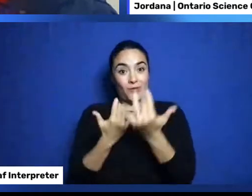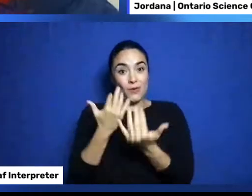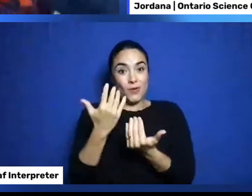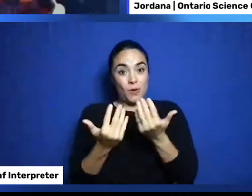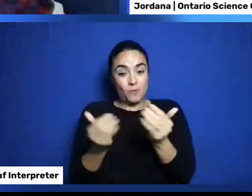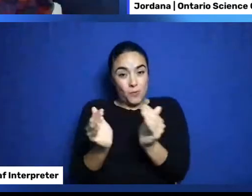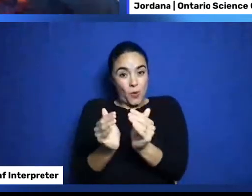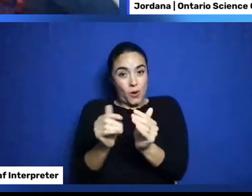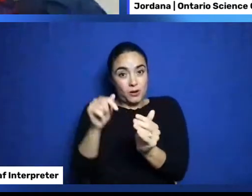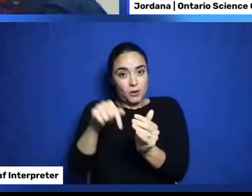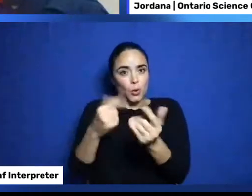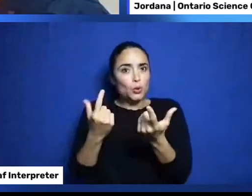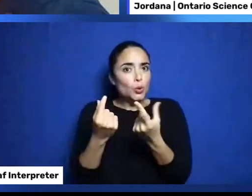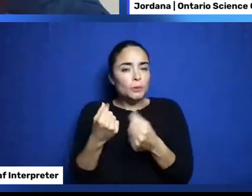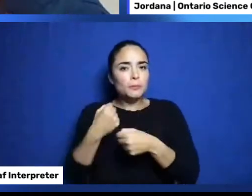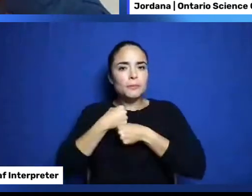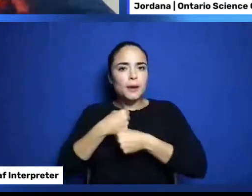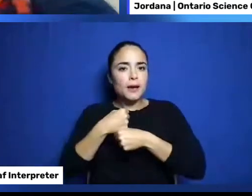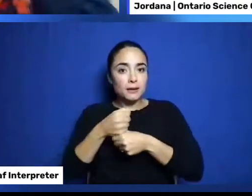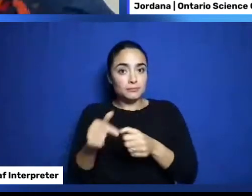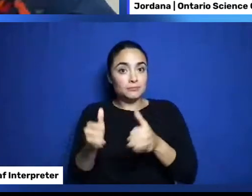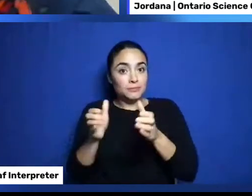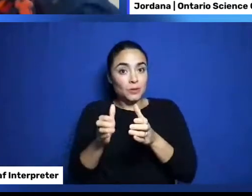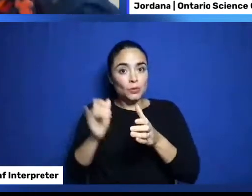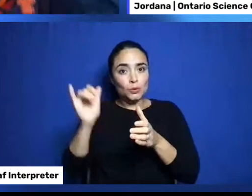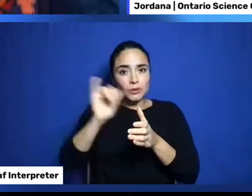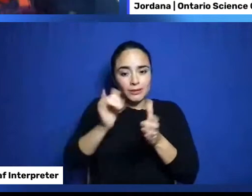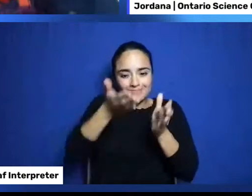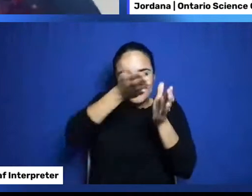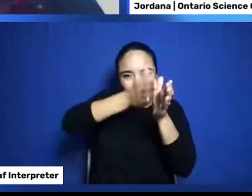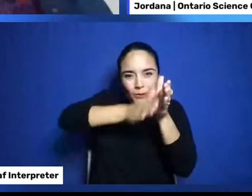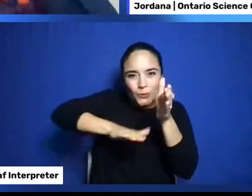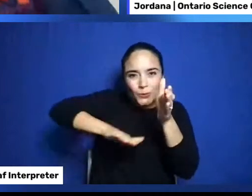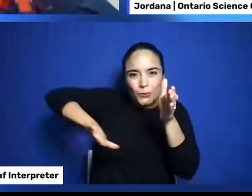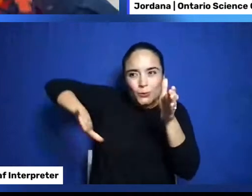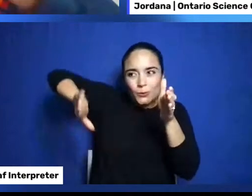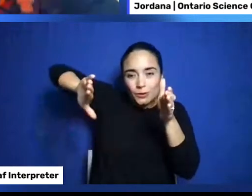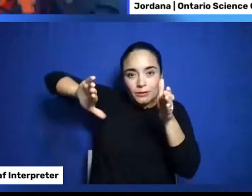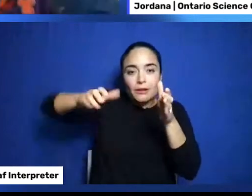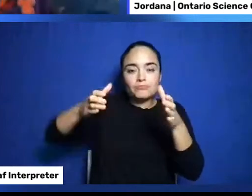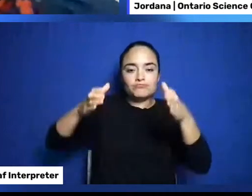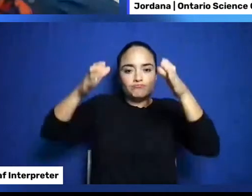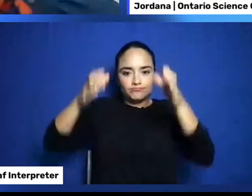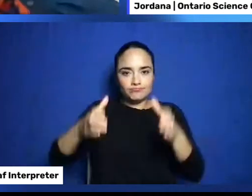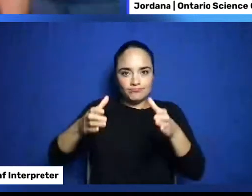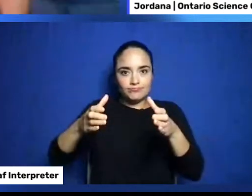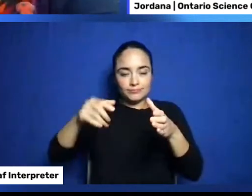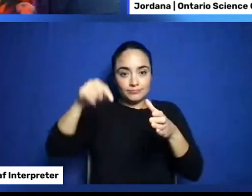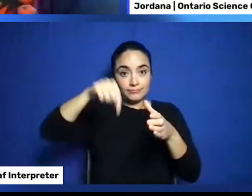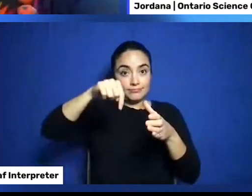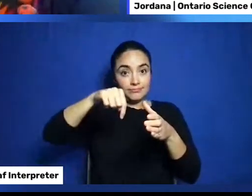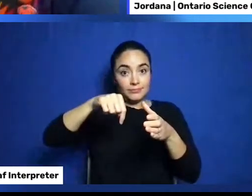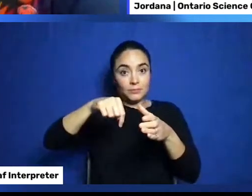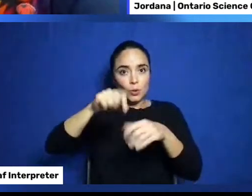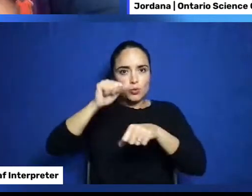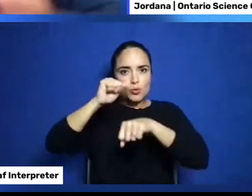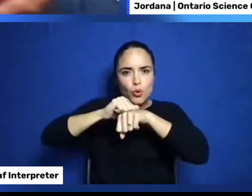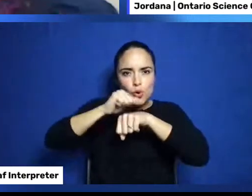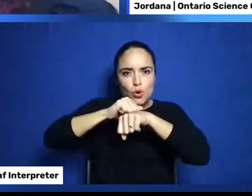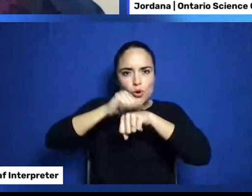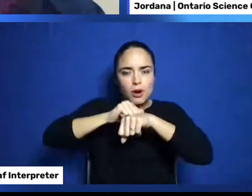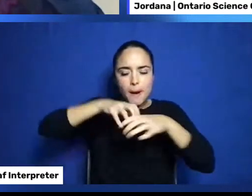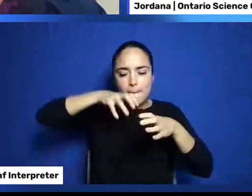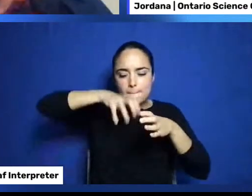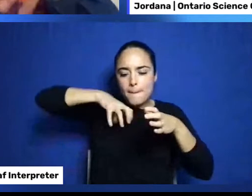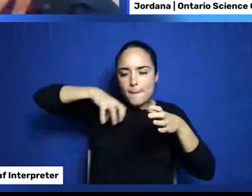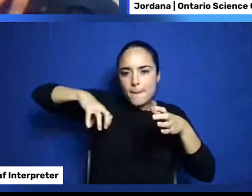small. It's in a little fire hole right in the teepee. And it would be surrounded by rocks. To make sure